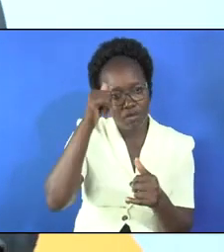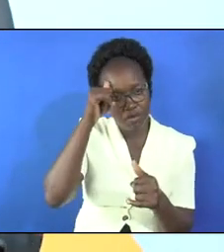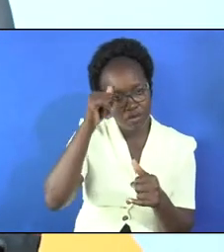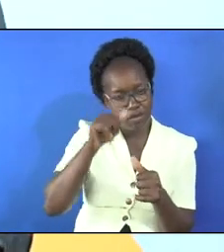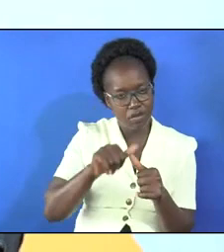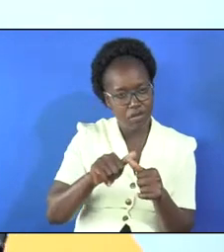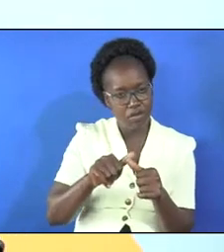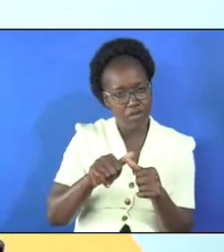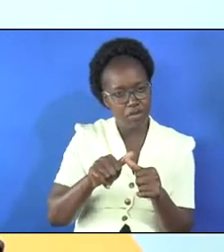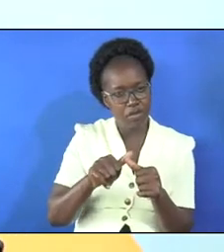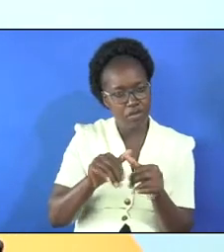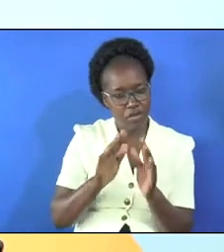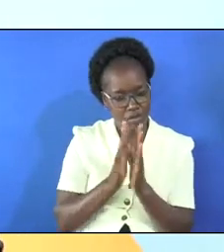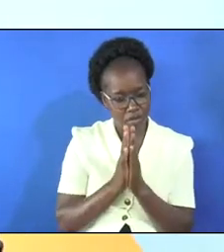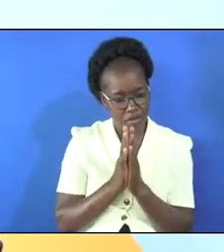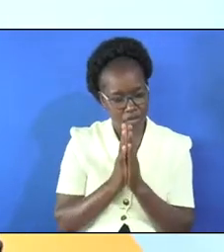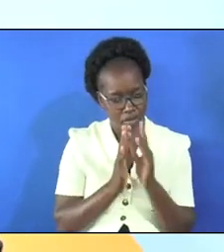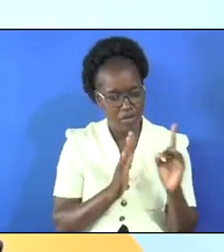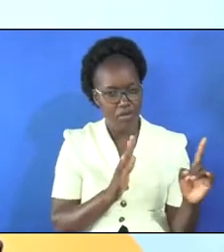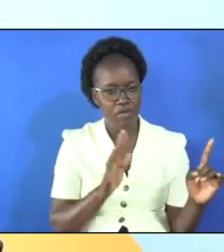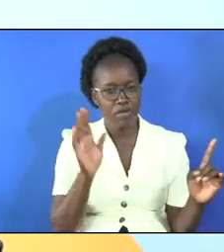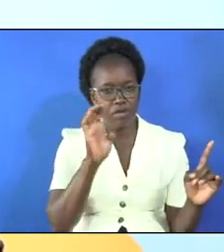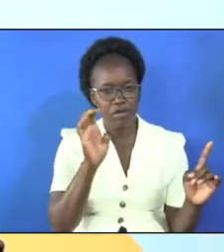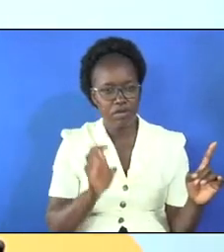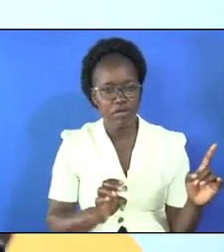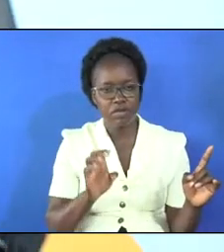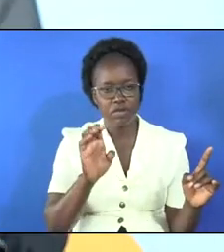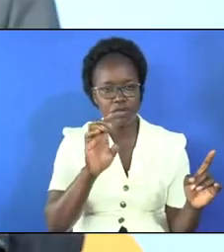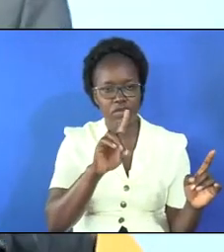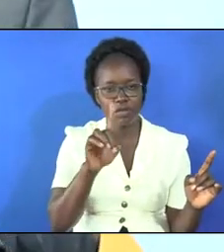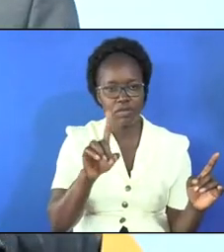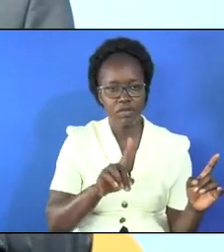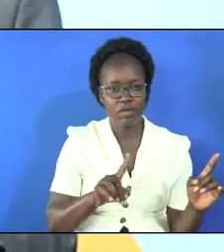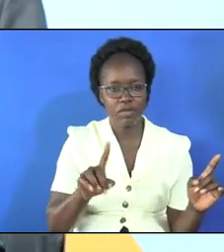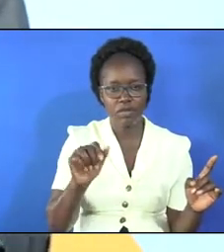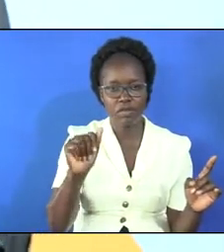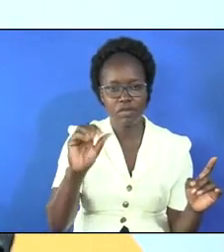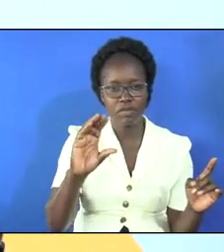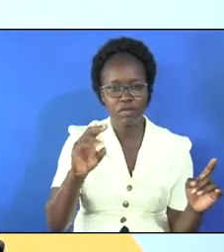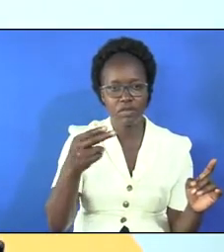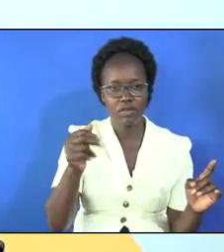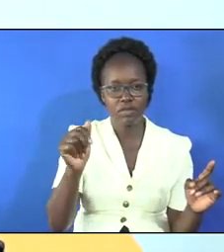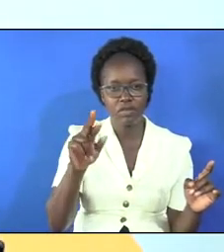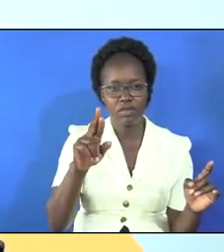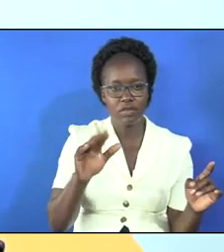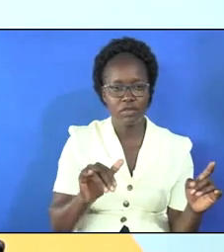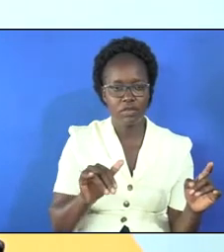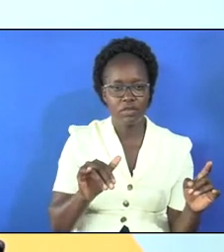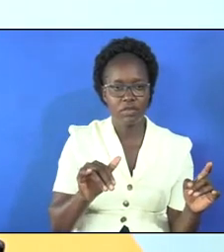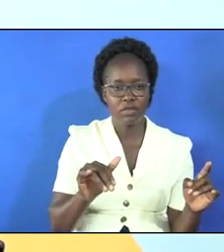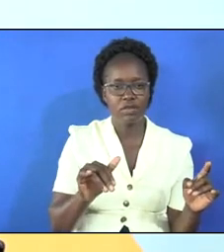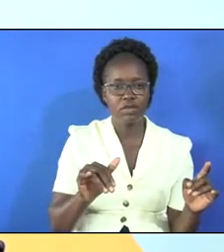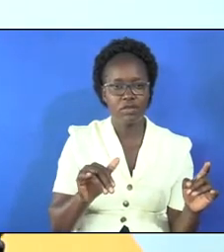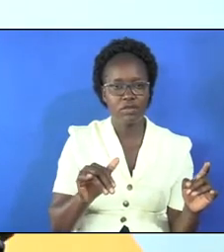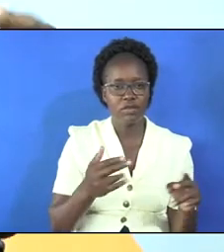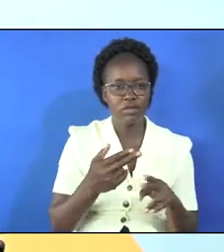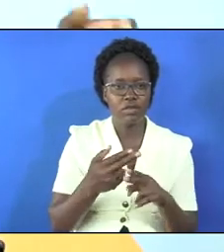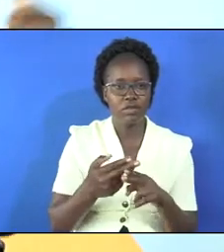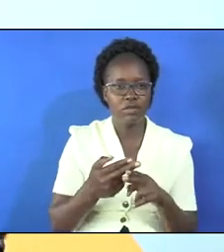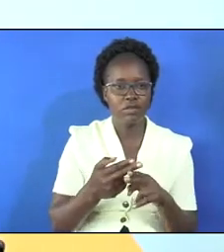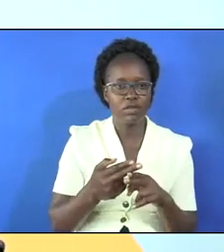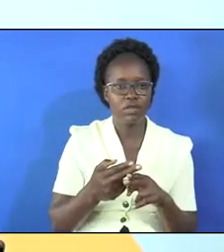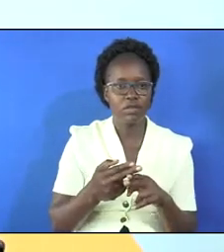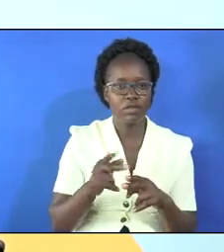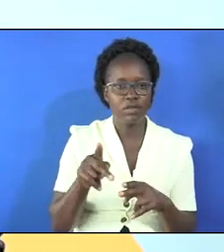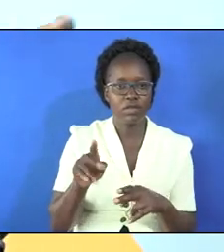lift the family of Ella Zachary mama Paris or Chaco even as a